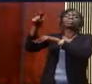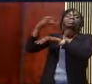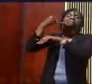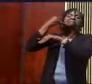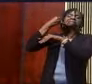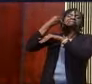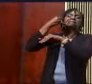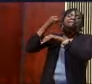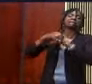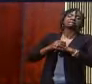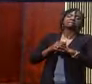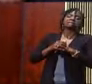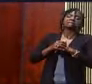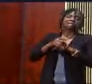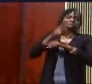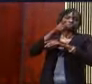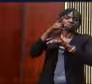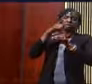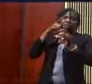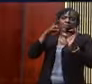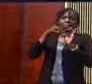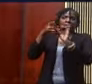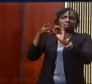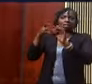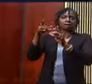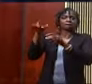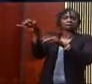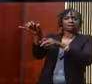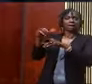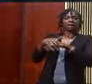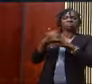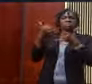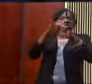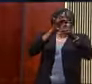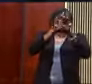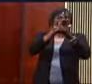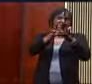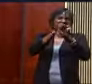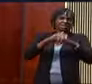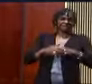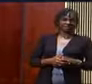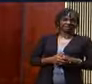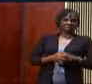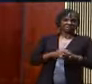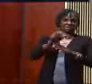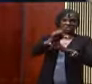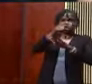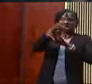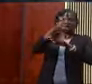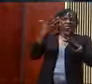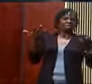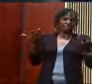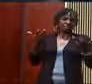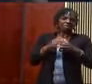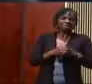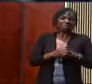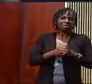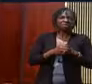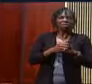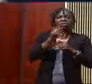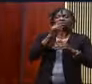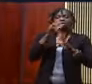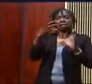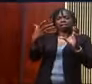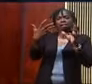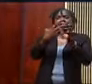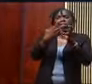And since you're not a Persian, you've got to deal with the pressure of being otherized simply because you are not